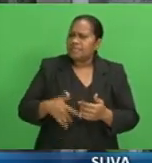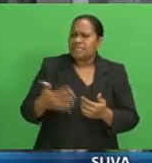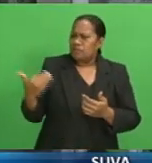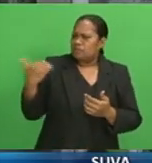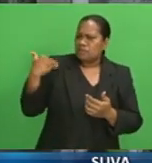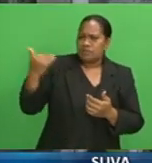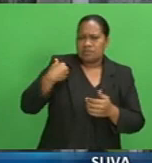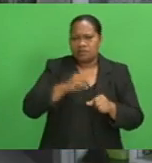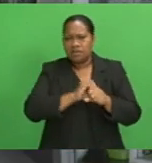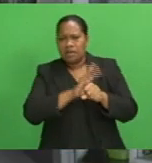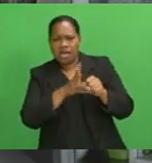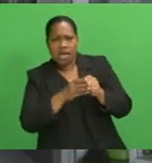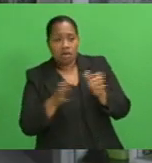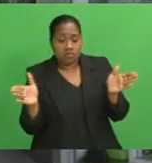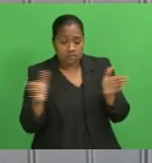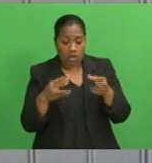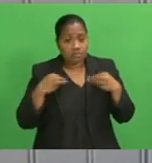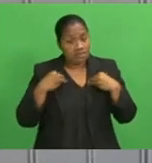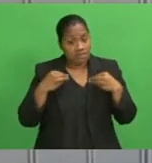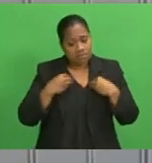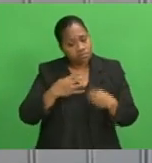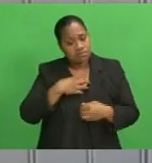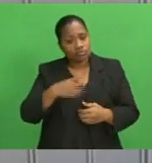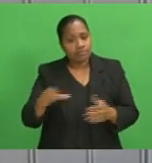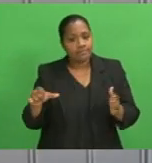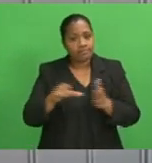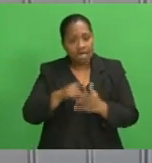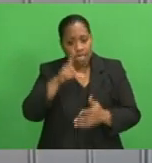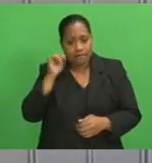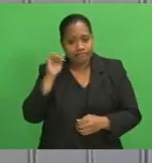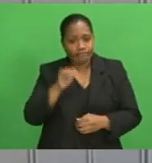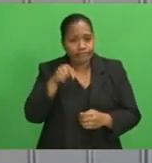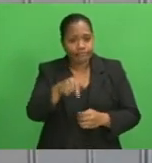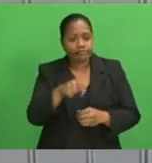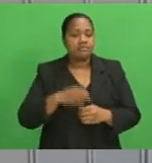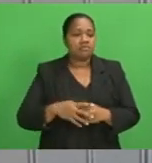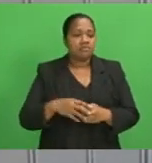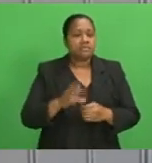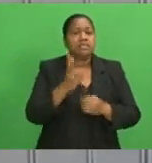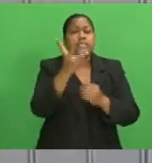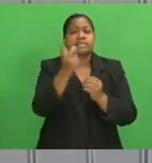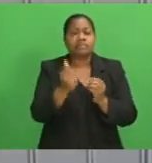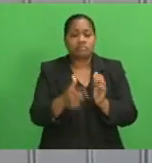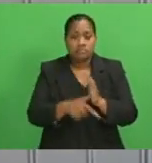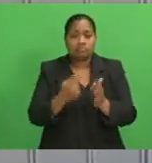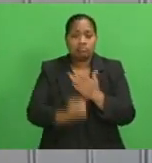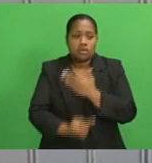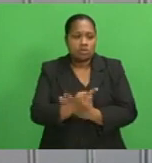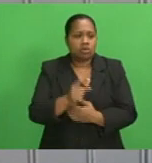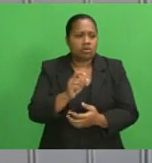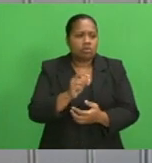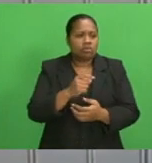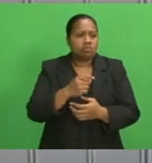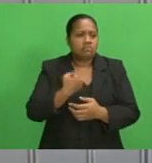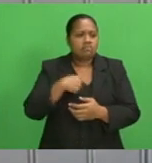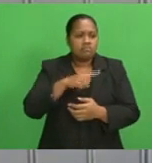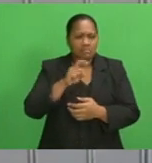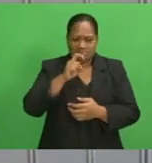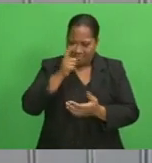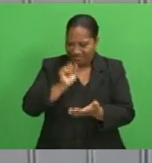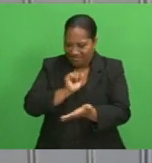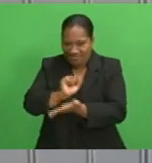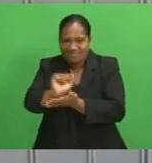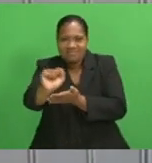small businesses will be hit the hardest. You know, some days we do not sell any products,